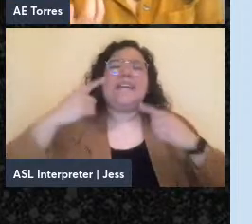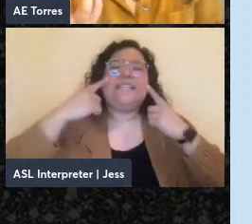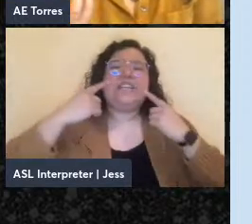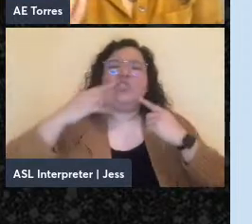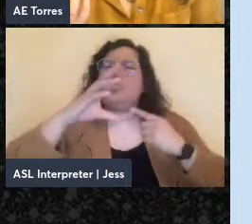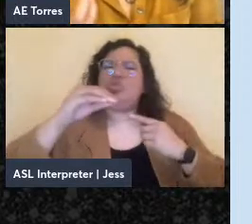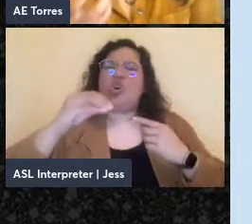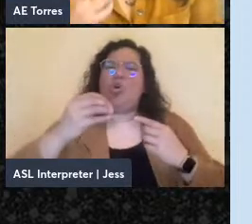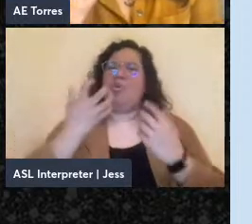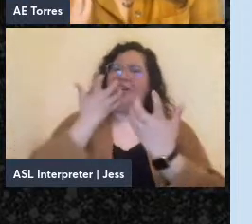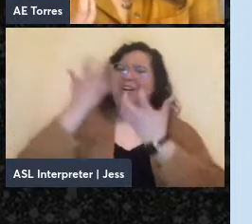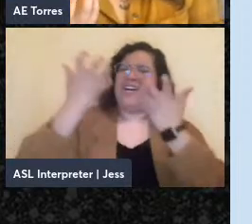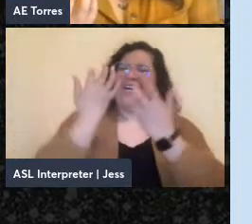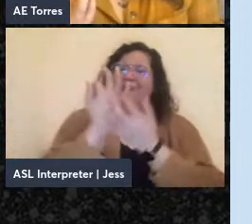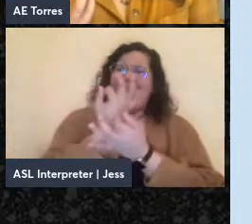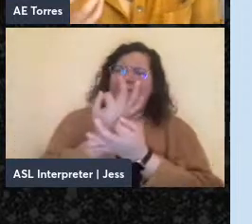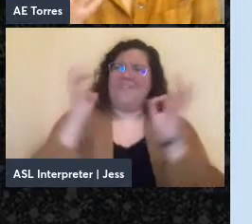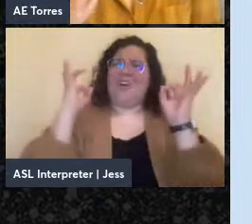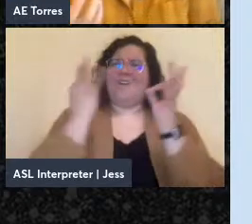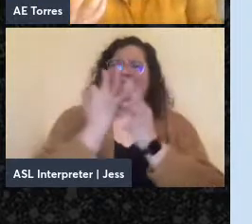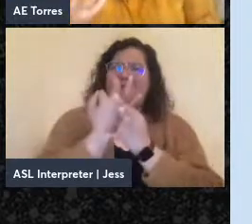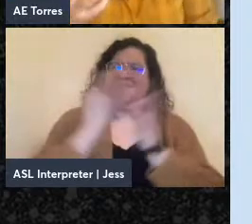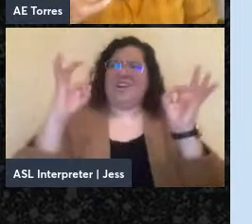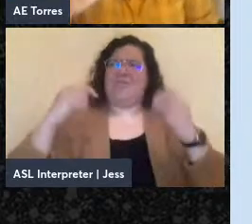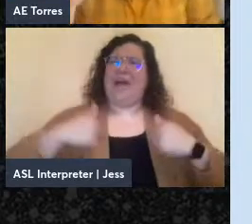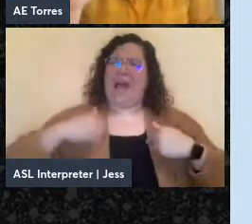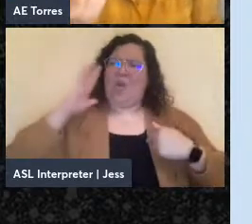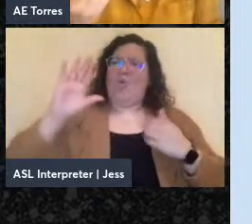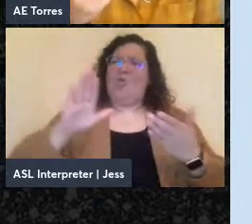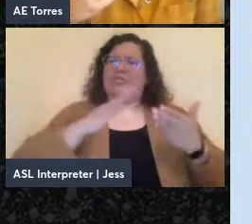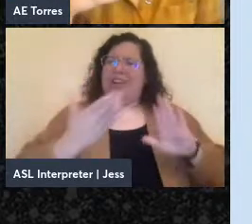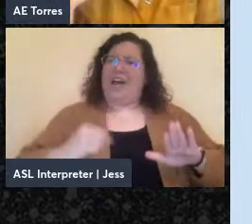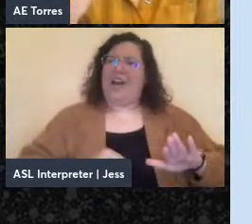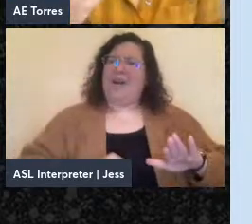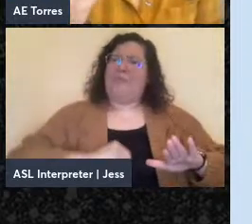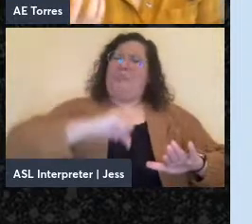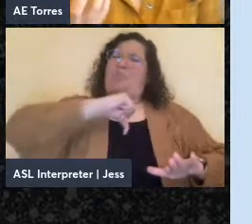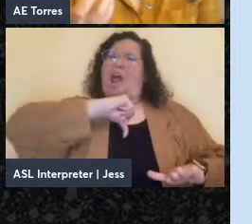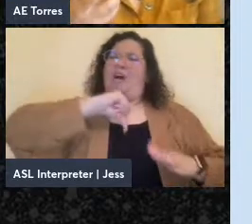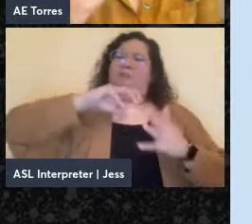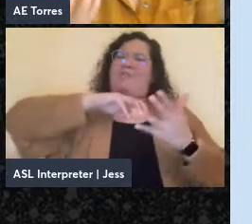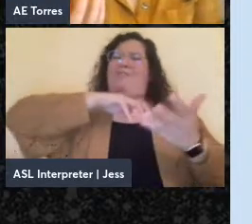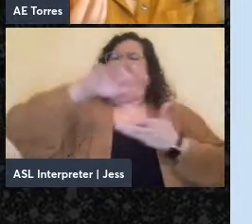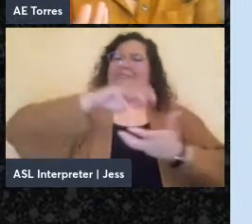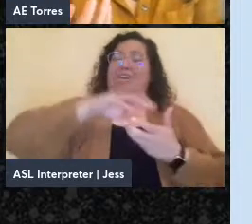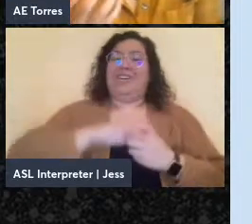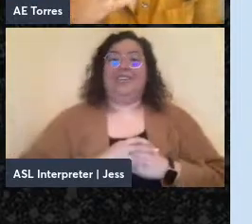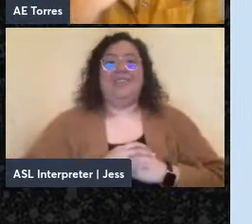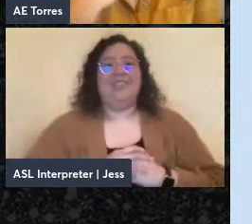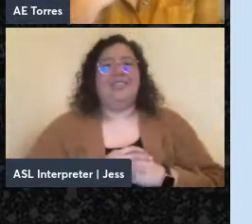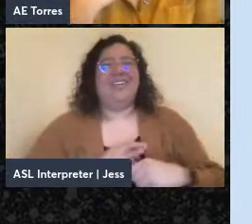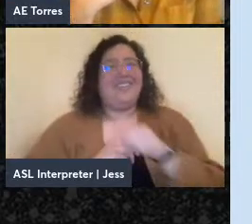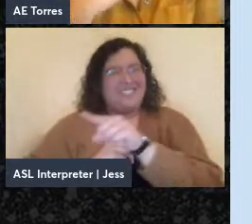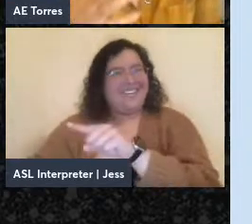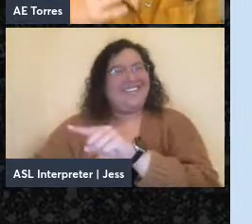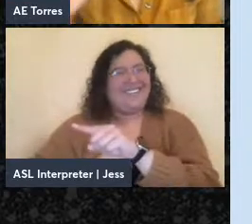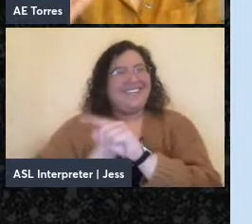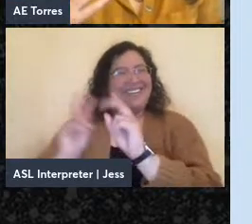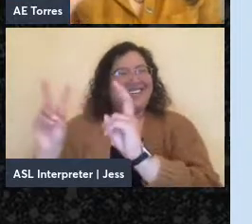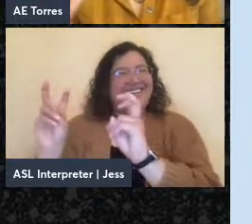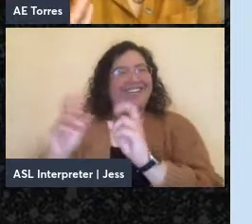tyrant's epitaph. Let me die proudly with a laugh. So you can see this kind of prefigurative gesture of